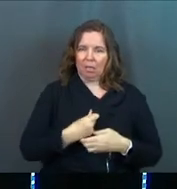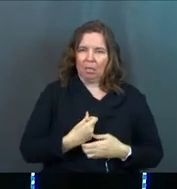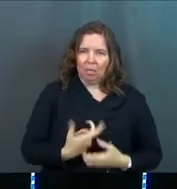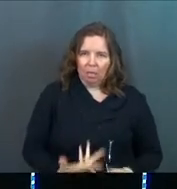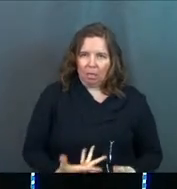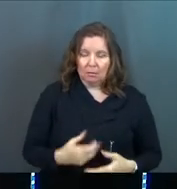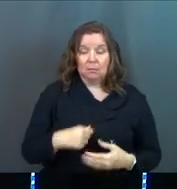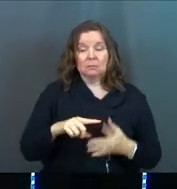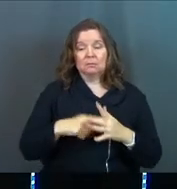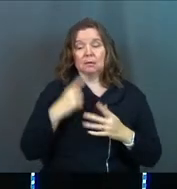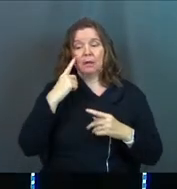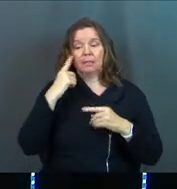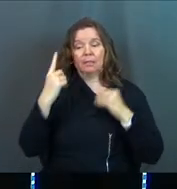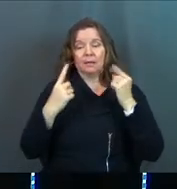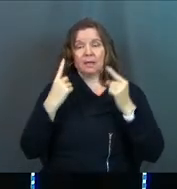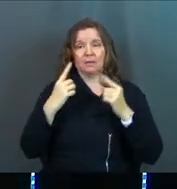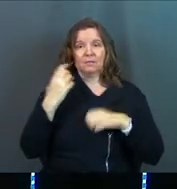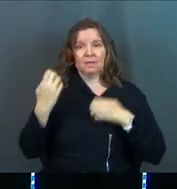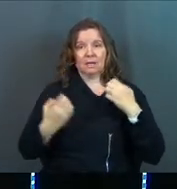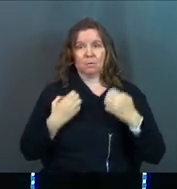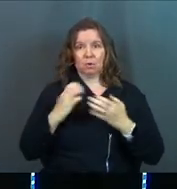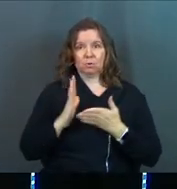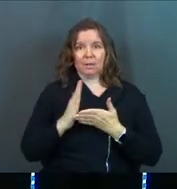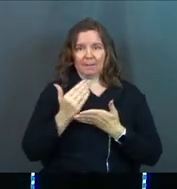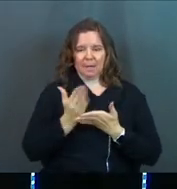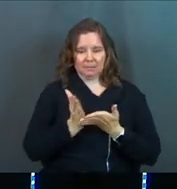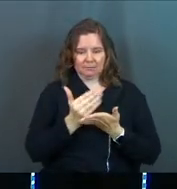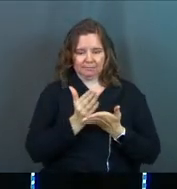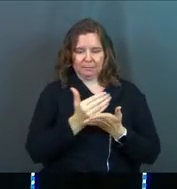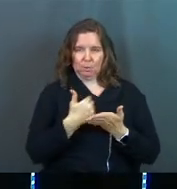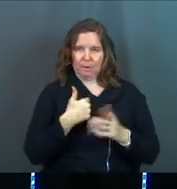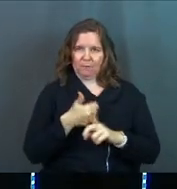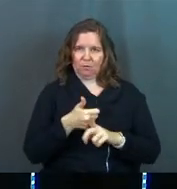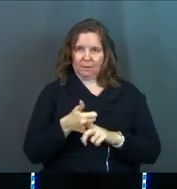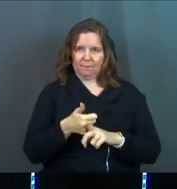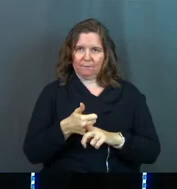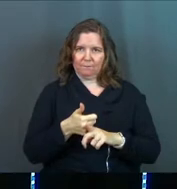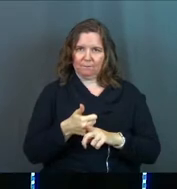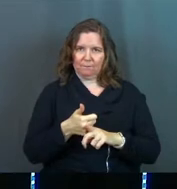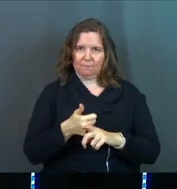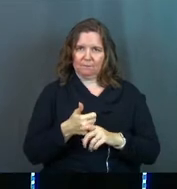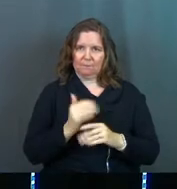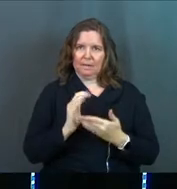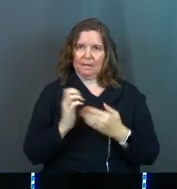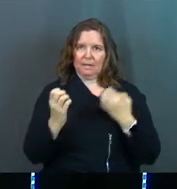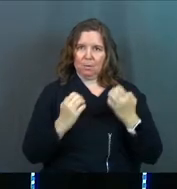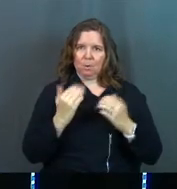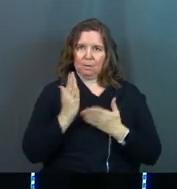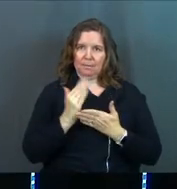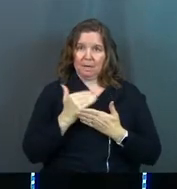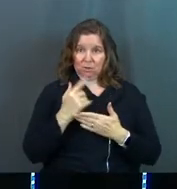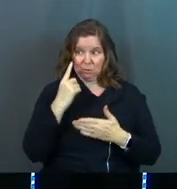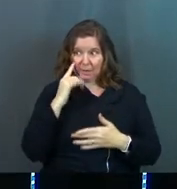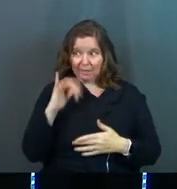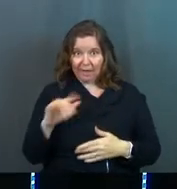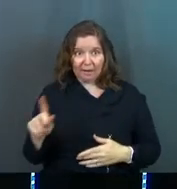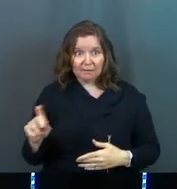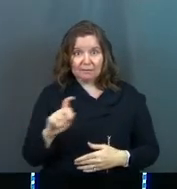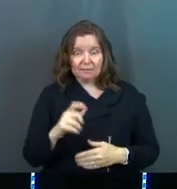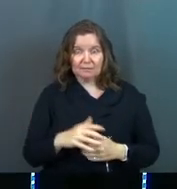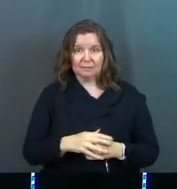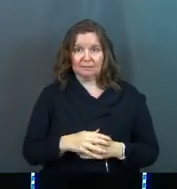You'll start thinking in terms of an emotional budget that you have for yourself. Emotional budget. Did you hear that?